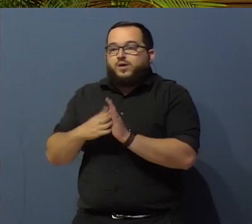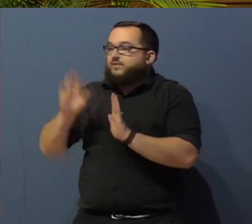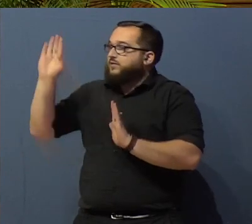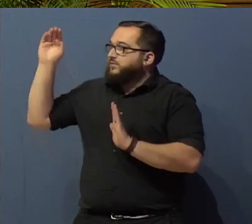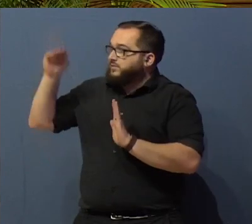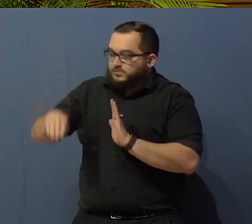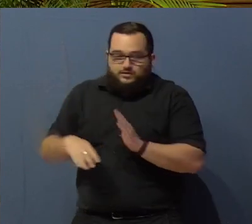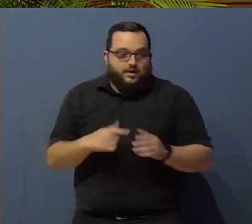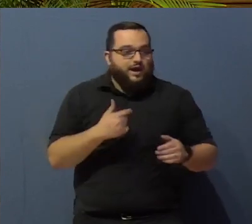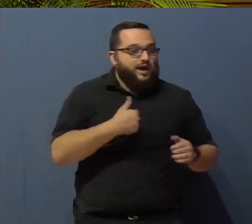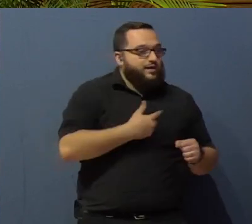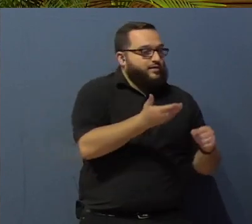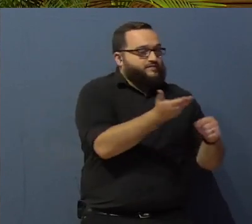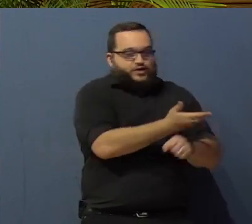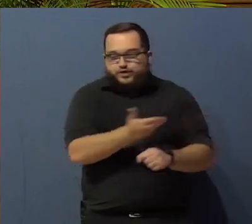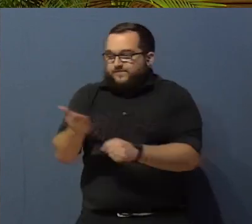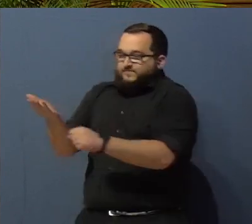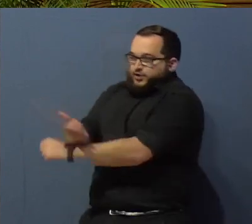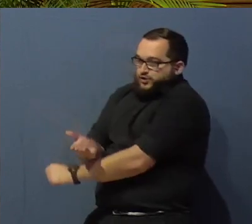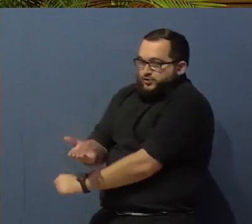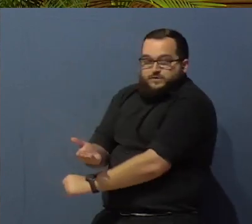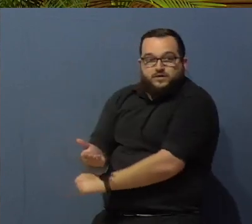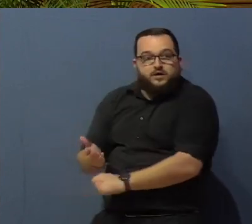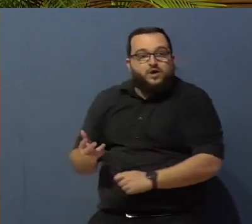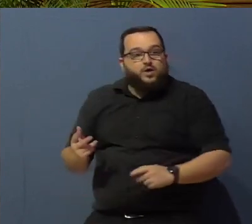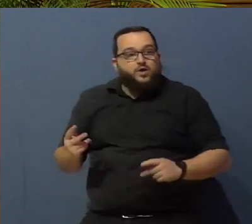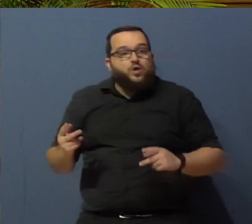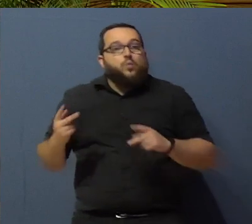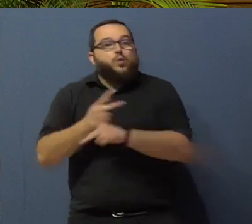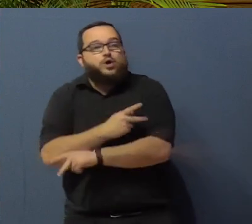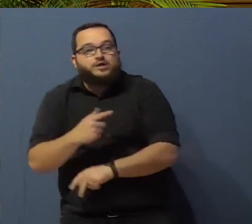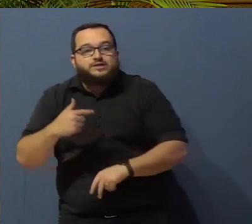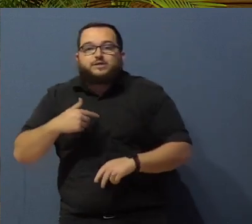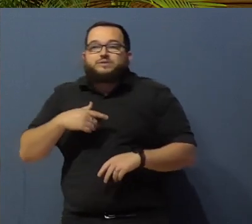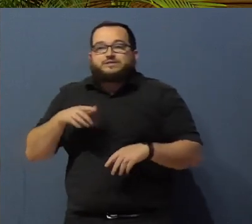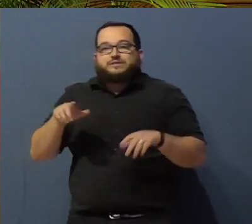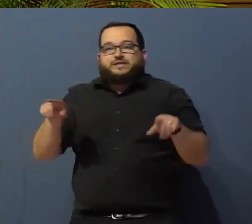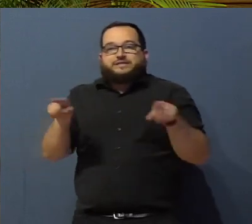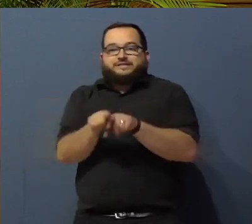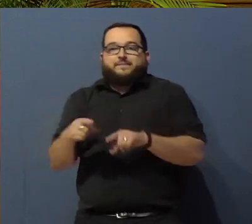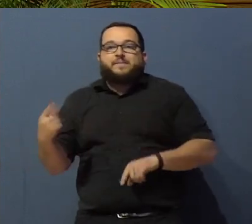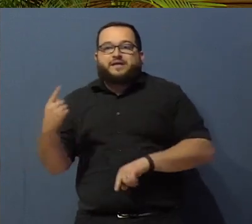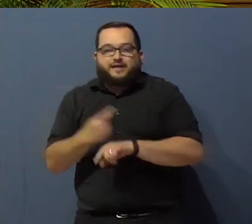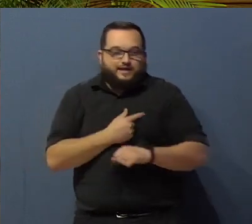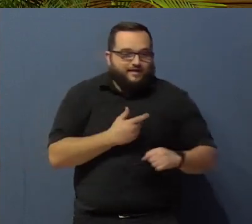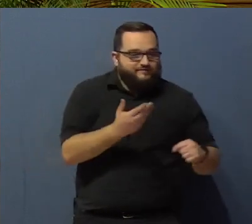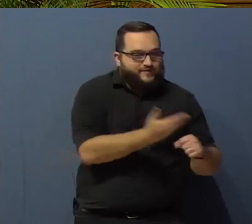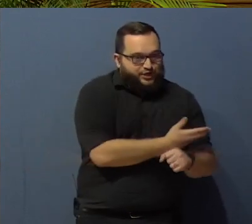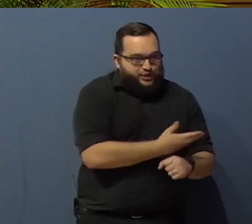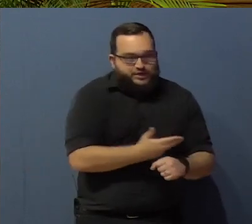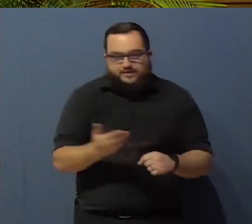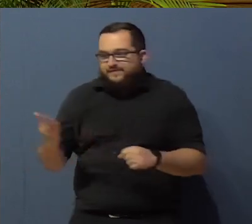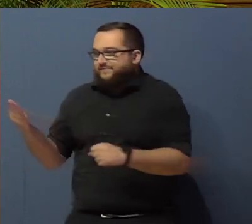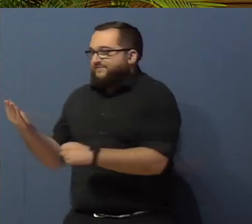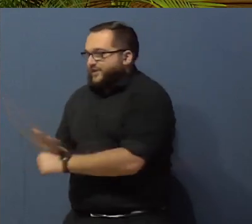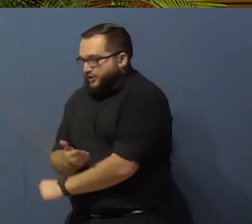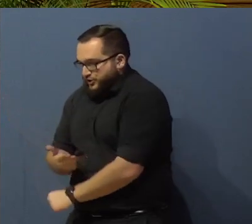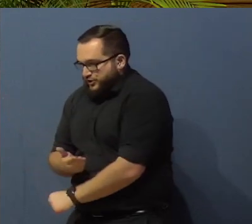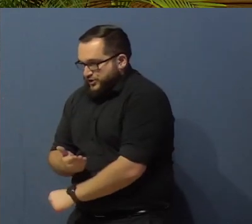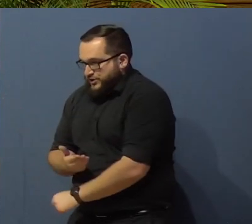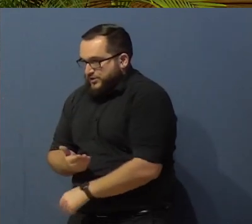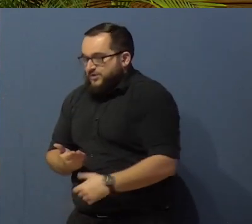I lost both jobs. And the worst part was it was on the same day that that happened. It was when the